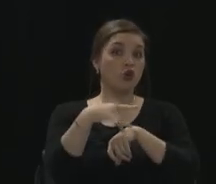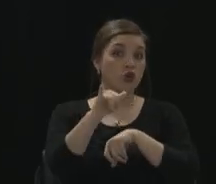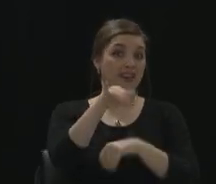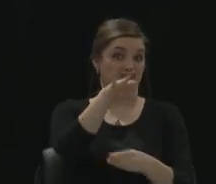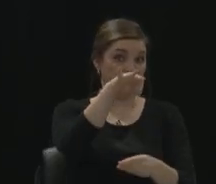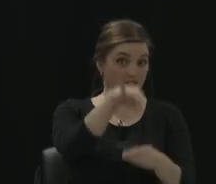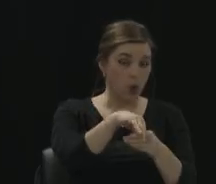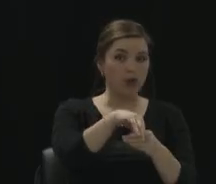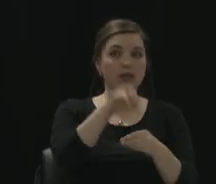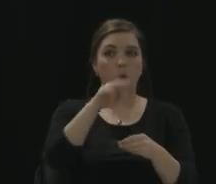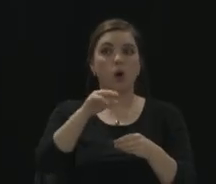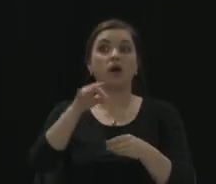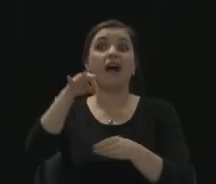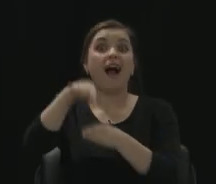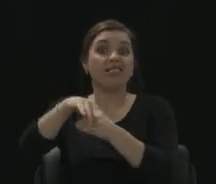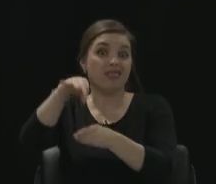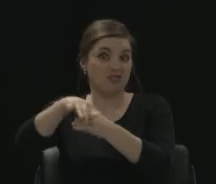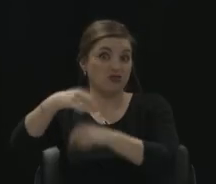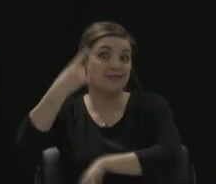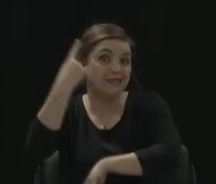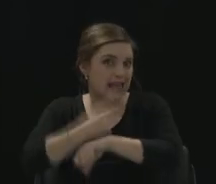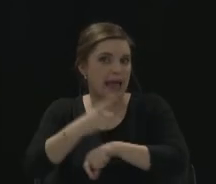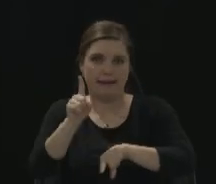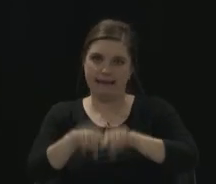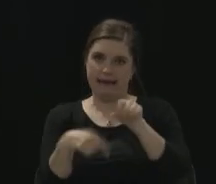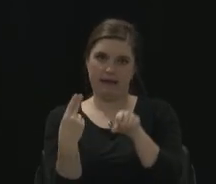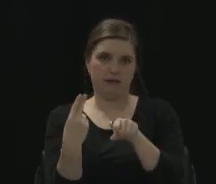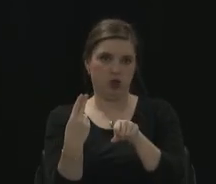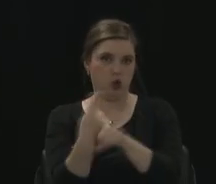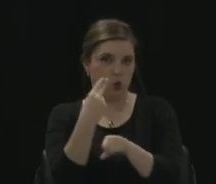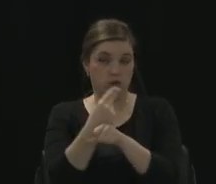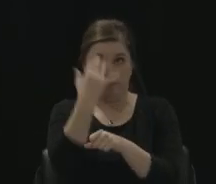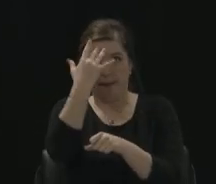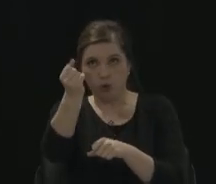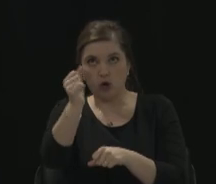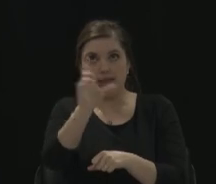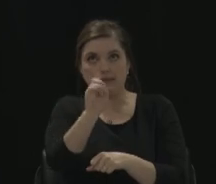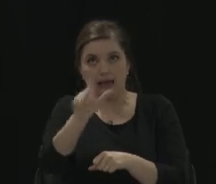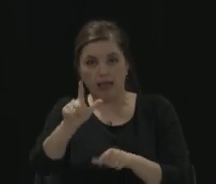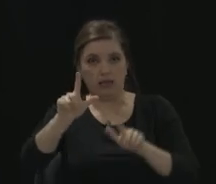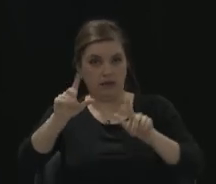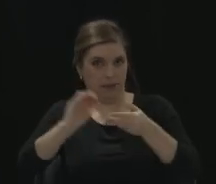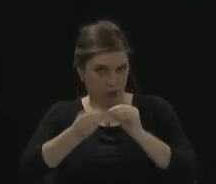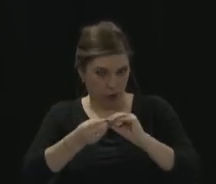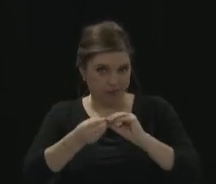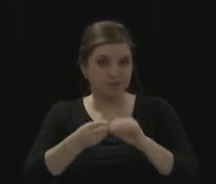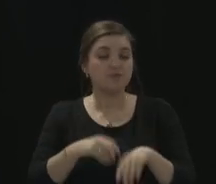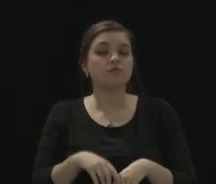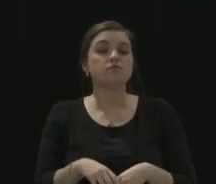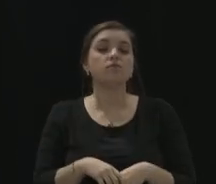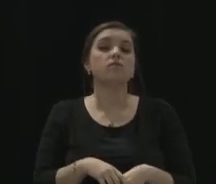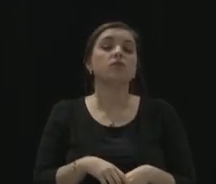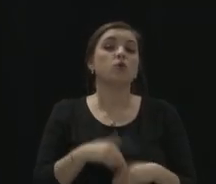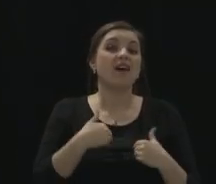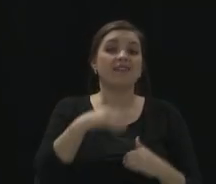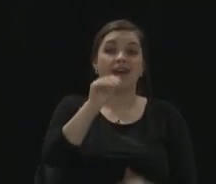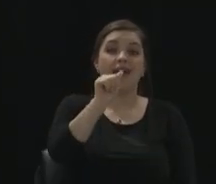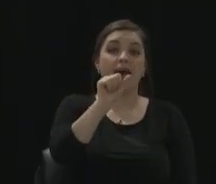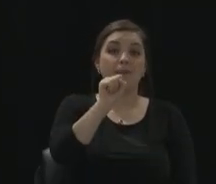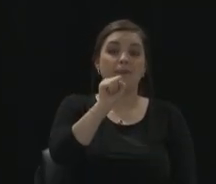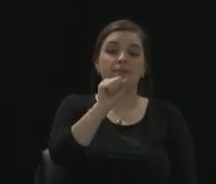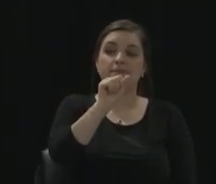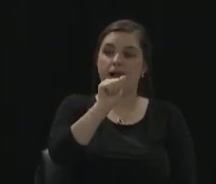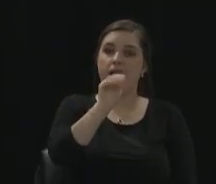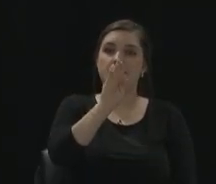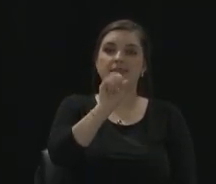day. In Okay. Now, you do have that absentee ballot voting, and you do have to fill out an